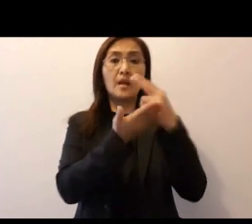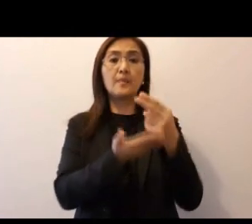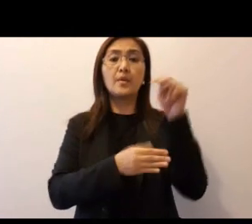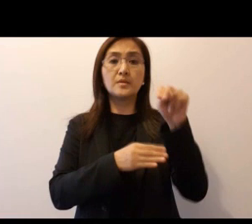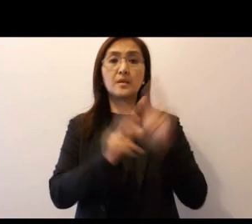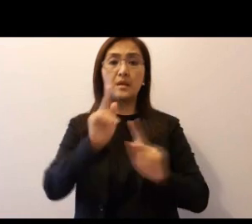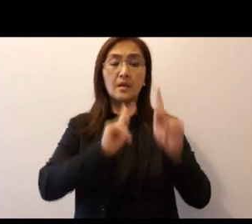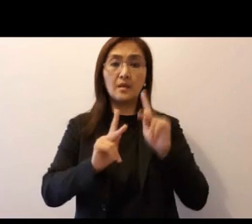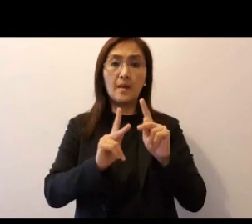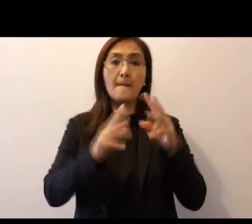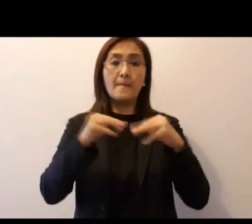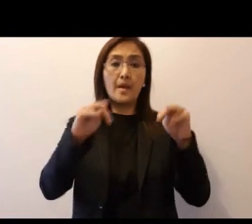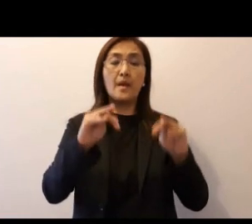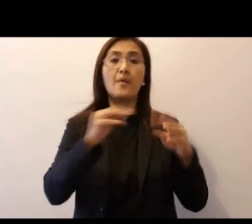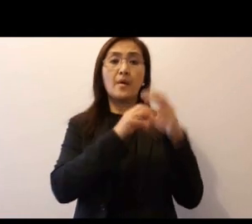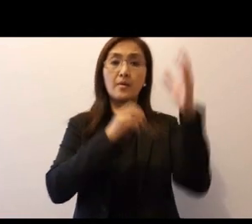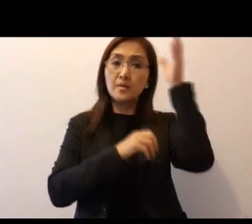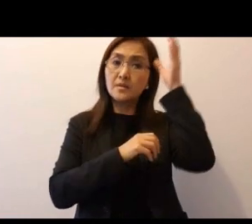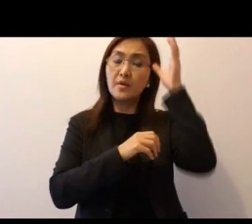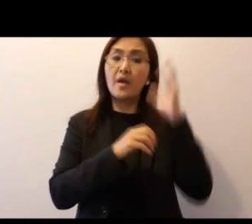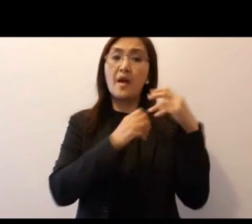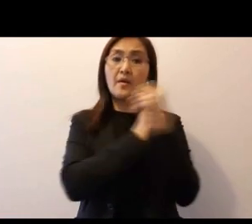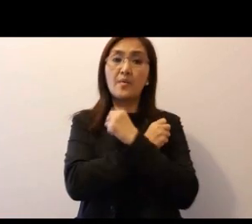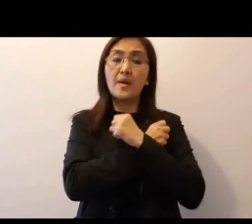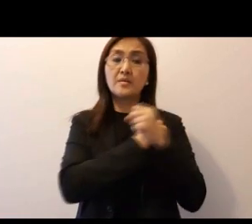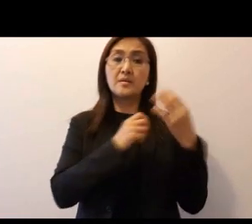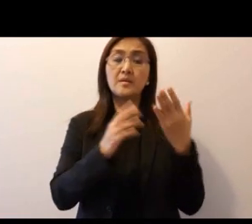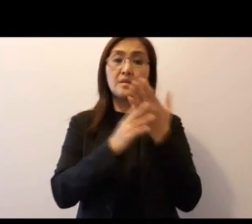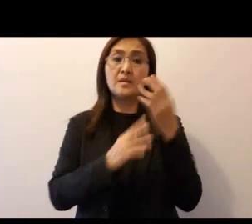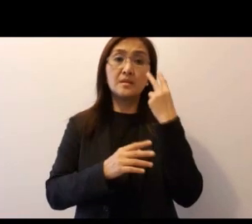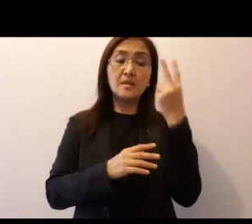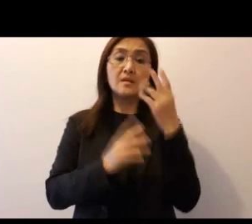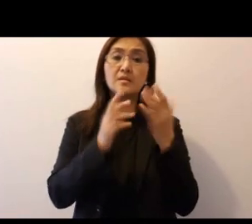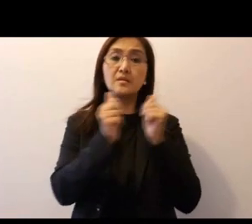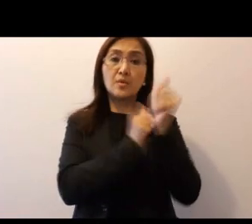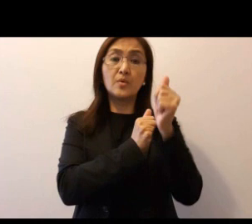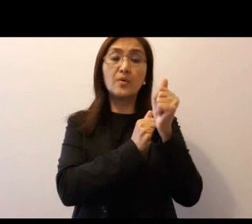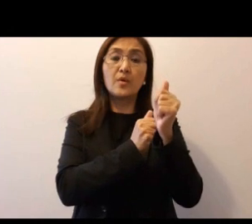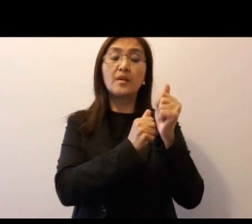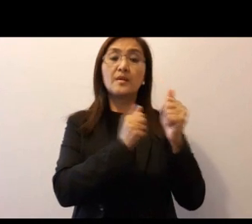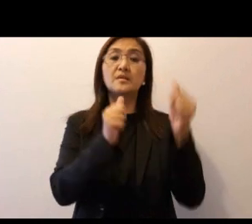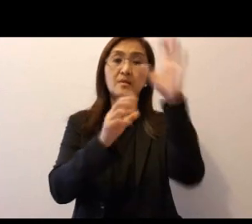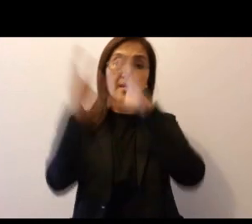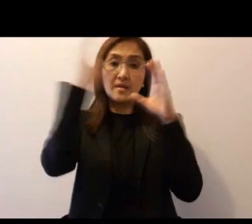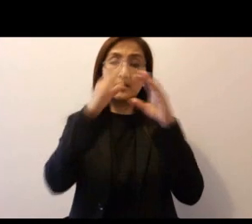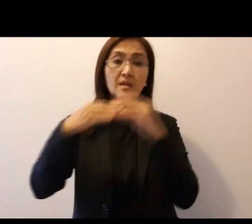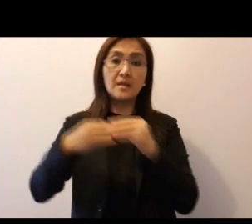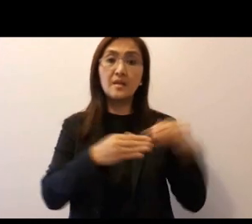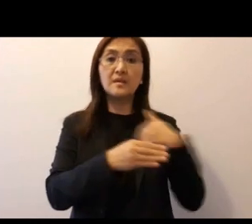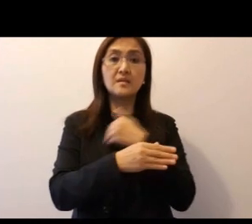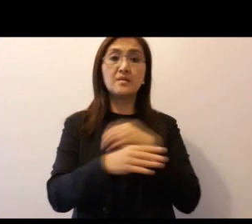need. May our concern and compassion for each other, see us through this crisis, and lead us to